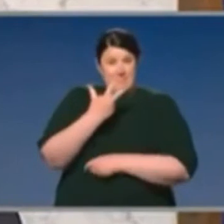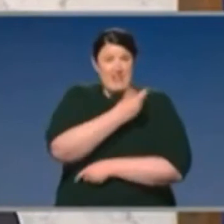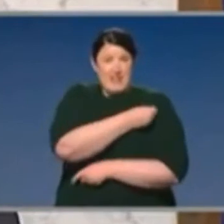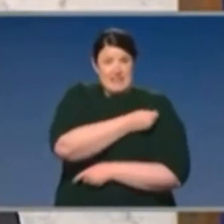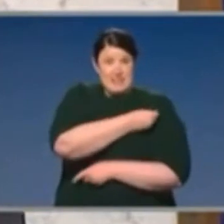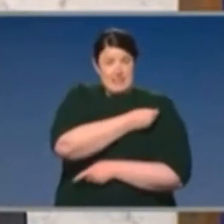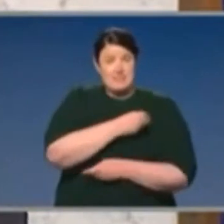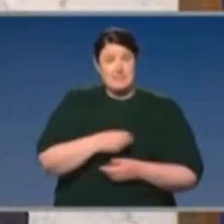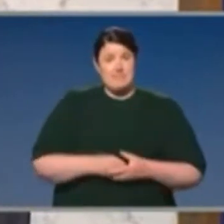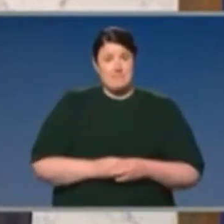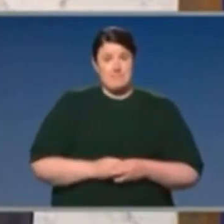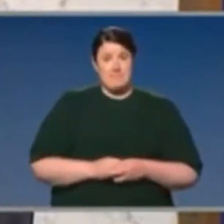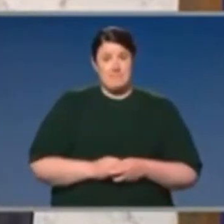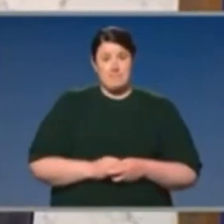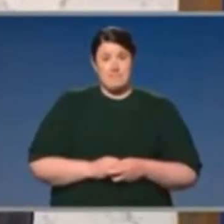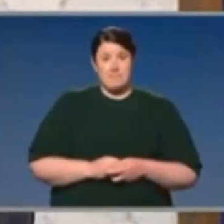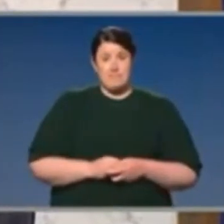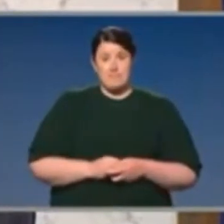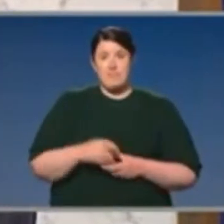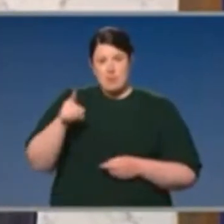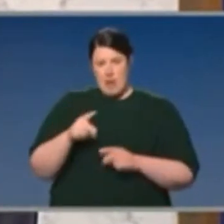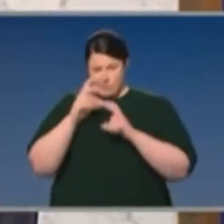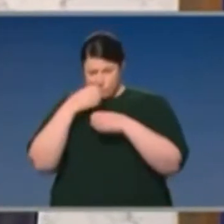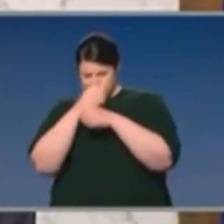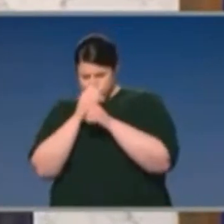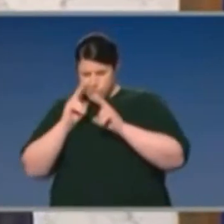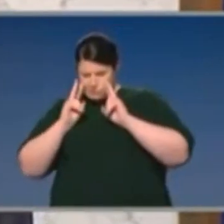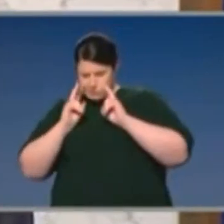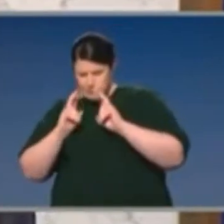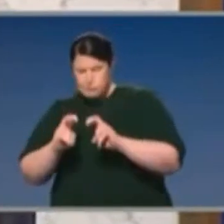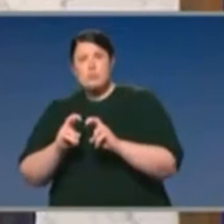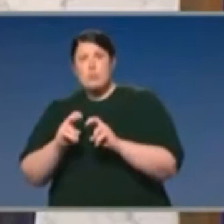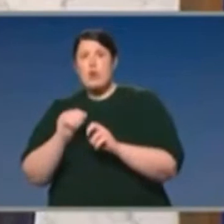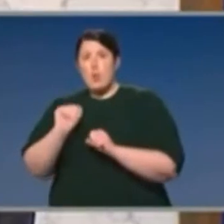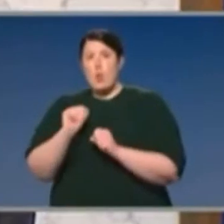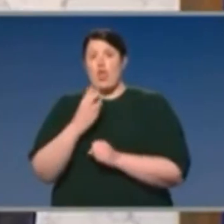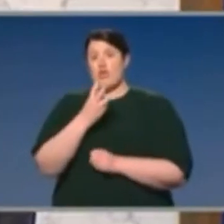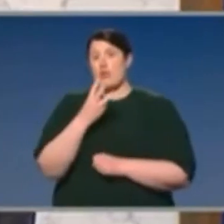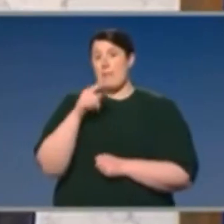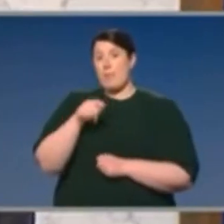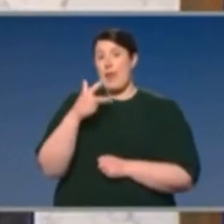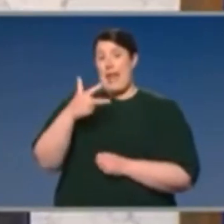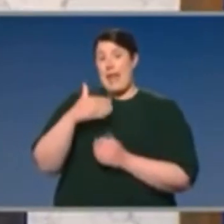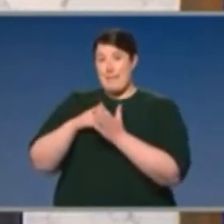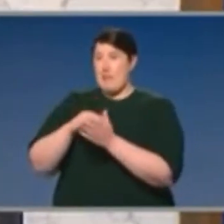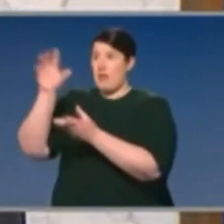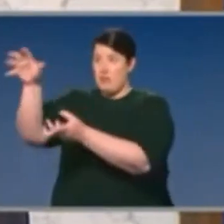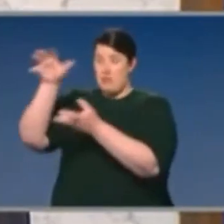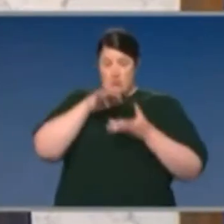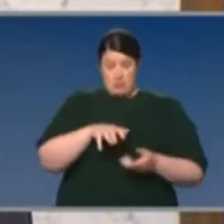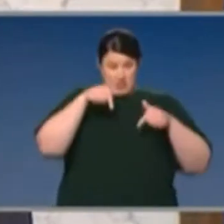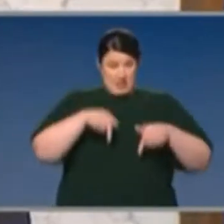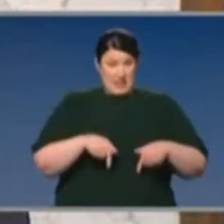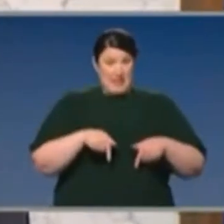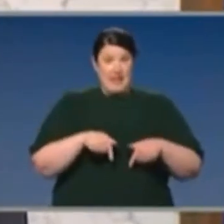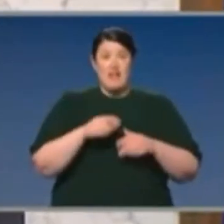this is a virus vector vaccine, 3.8 million units will be imported in the first